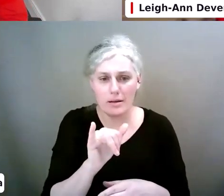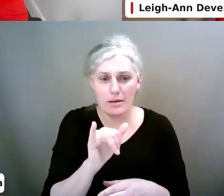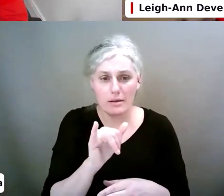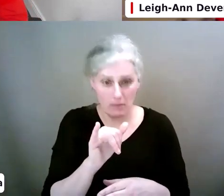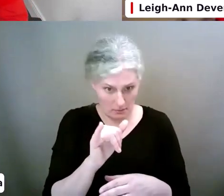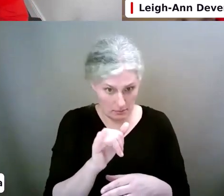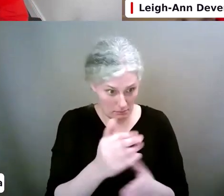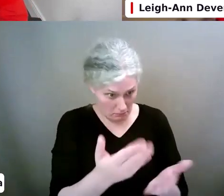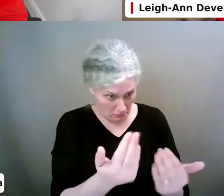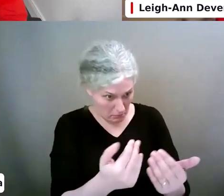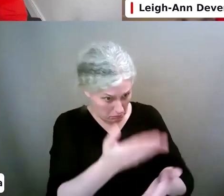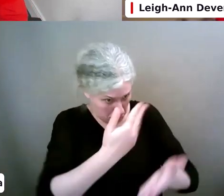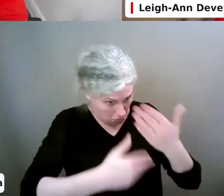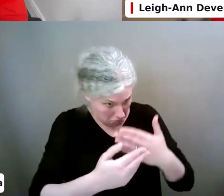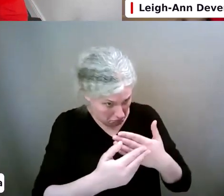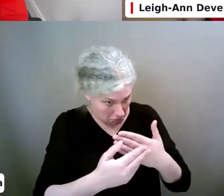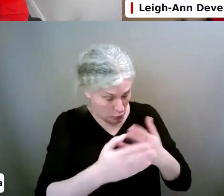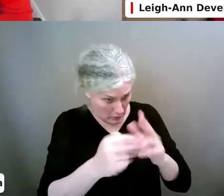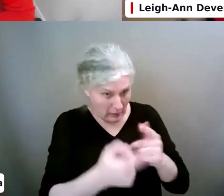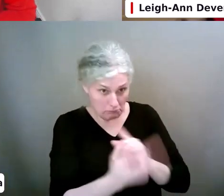of what otherwise.